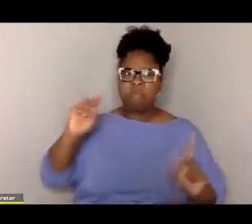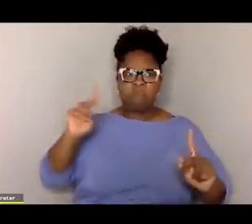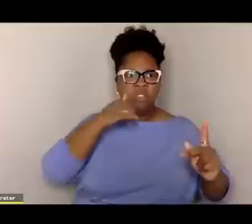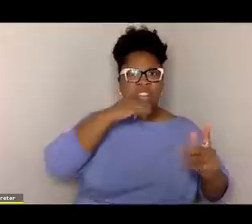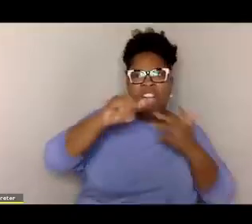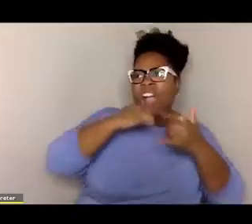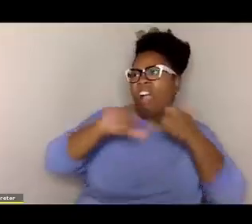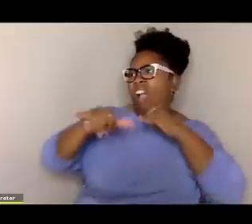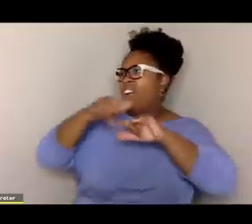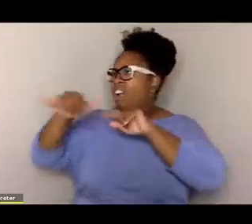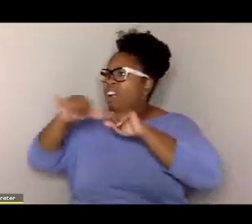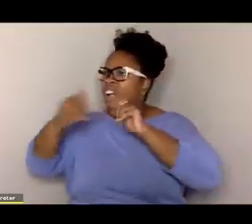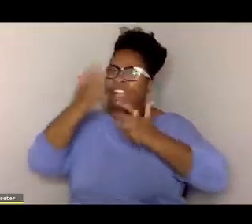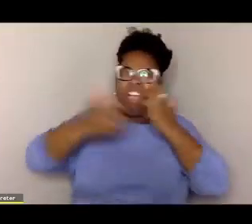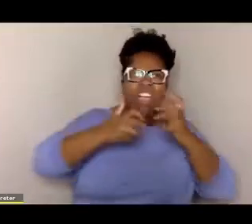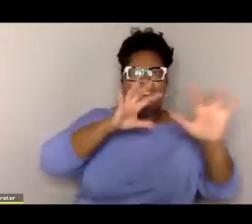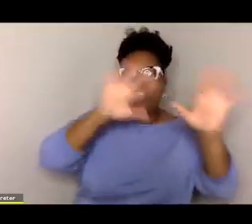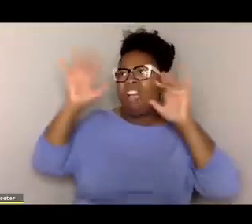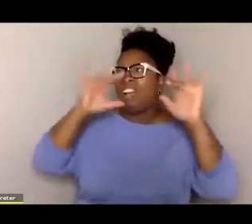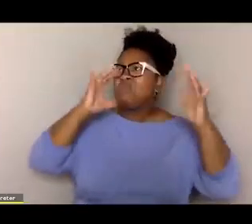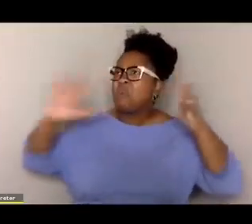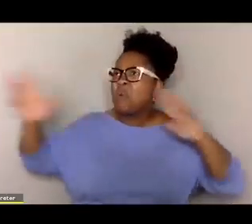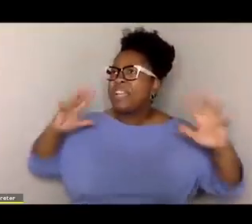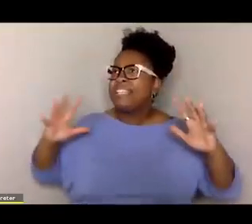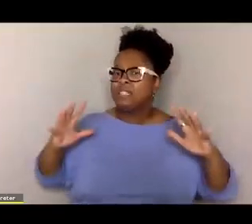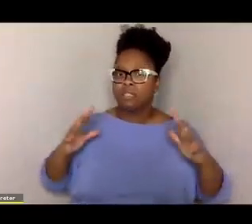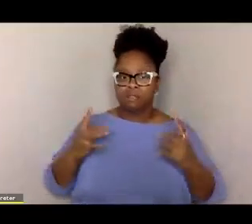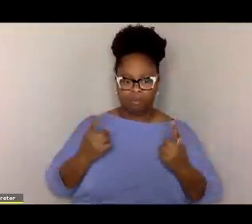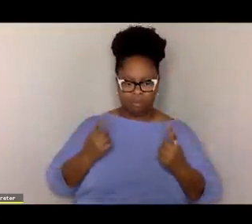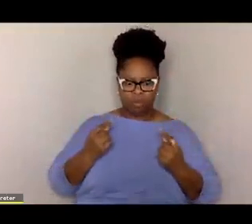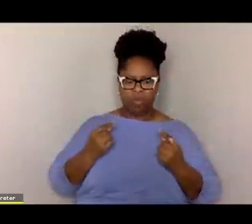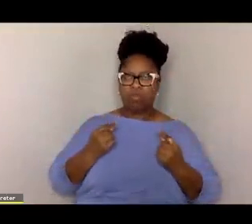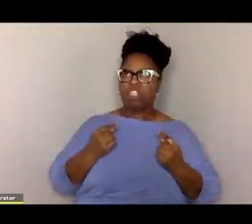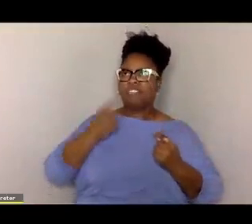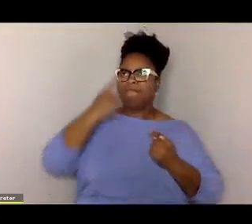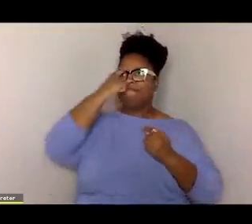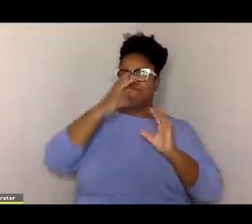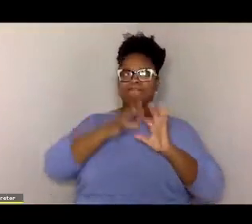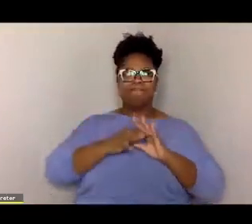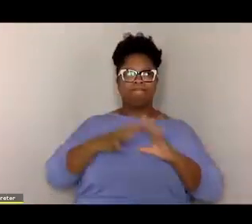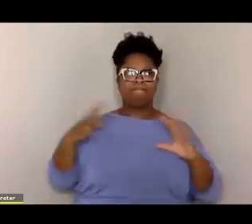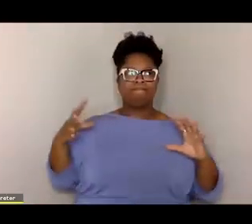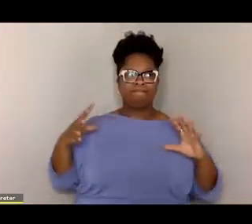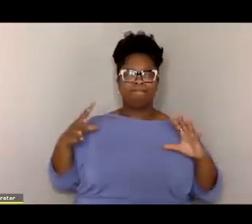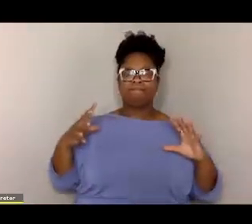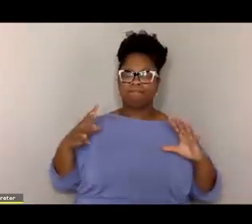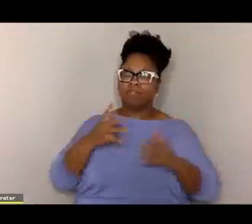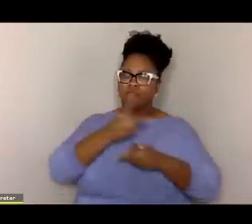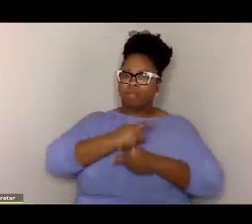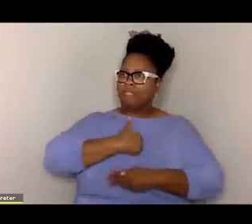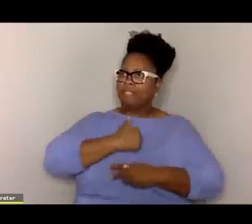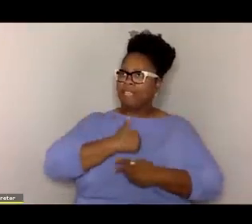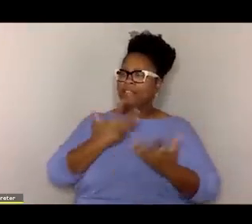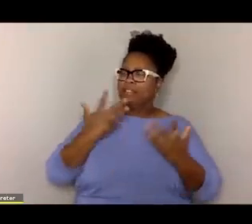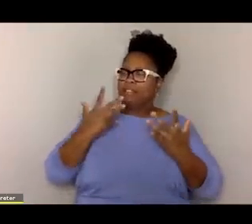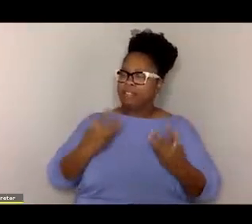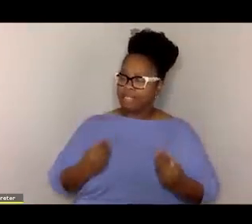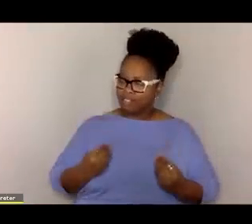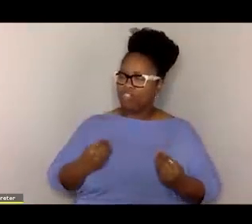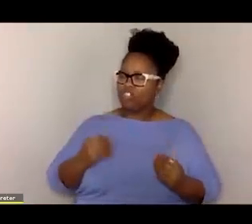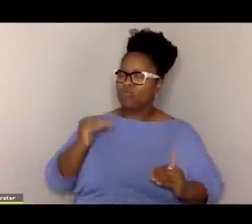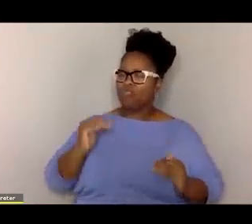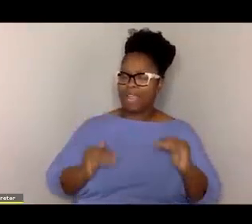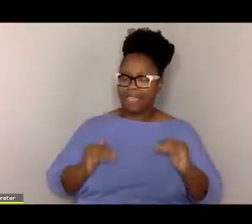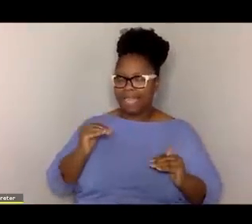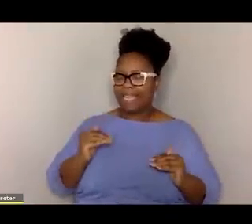environment where people are screaming and yelling and there's noise all the time, you've got to disassociate just to keep yourself centered and